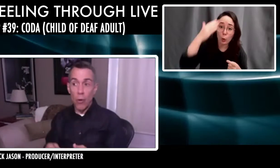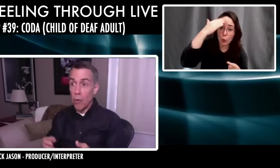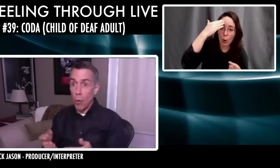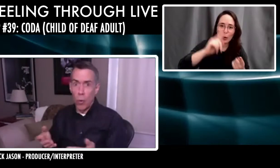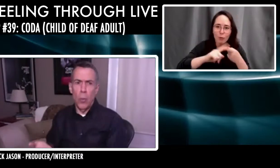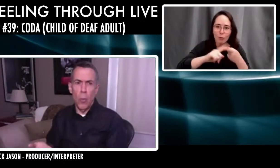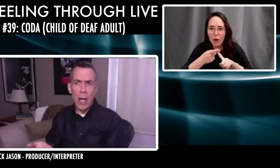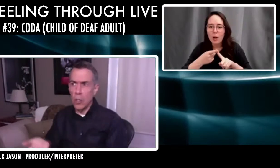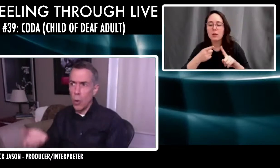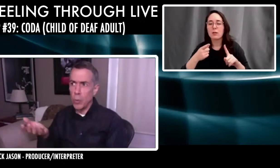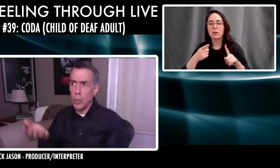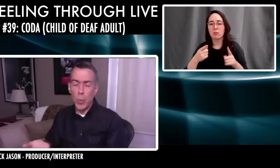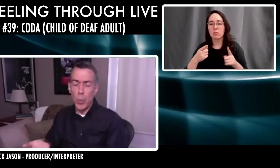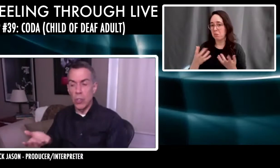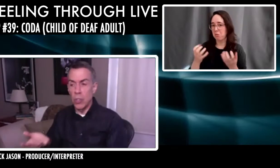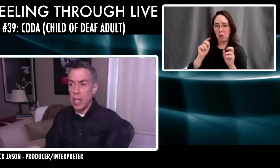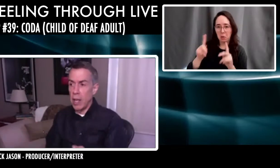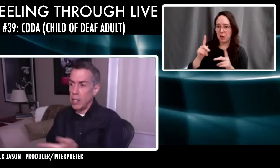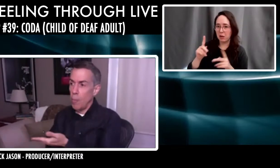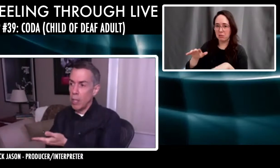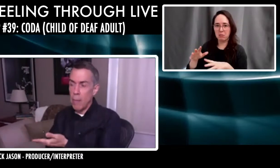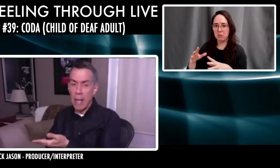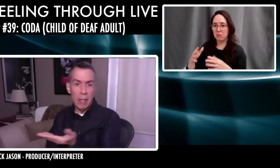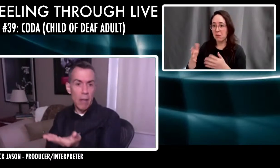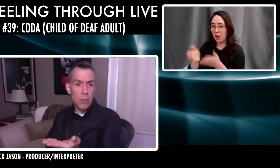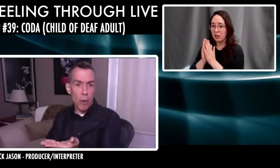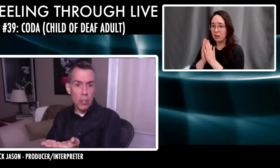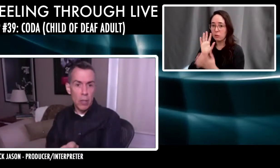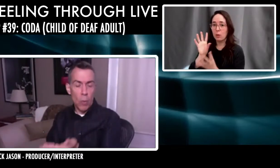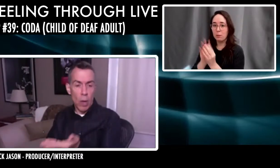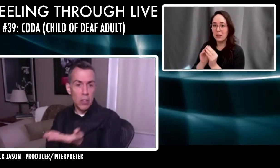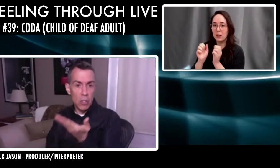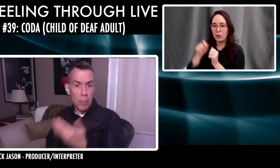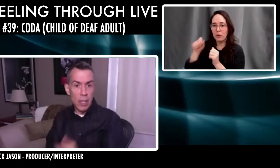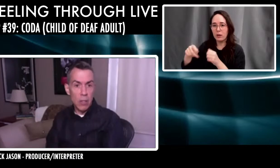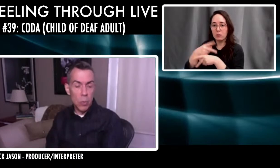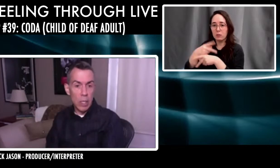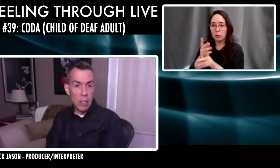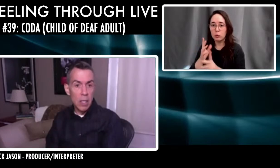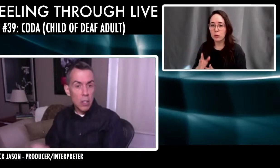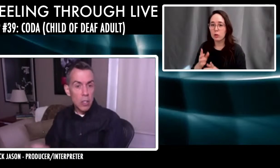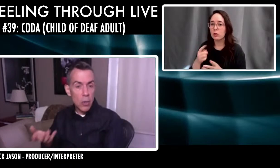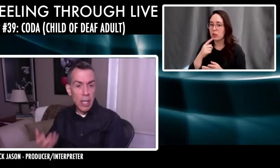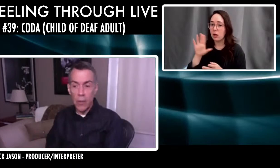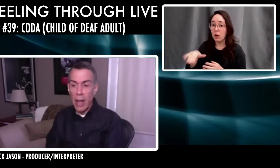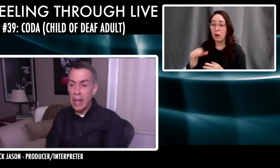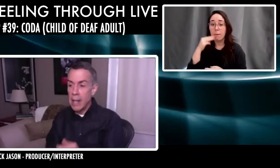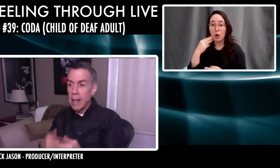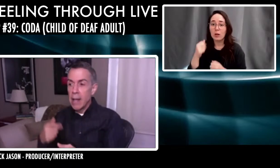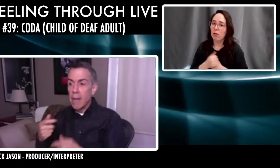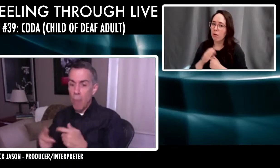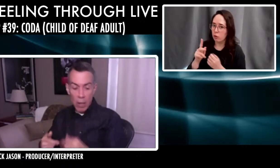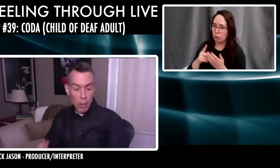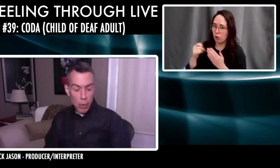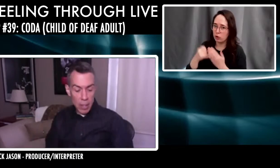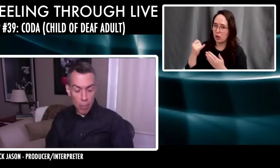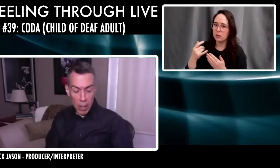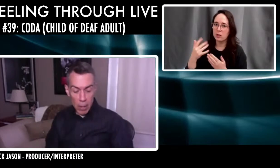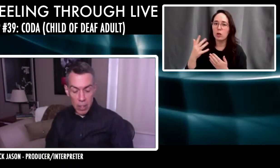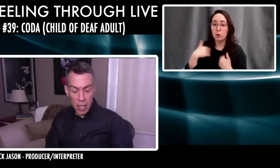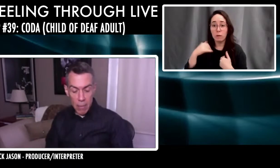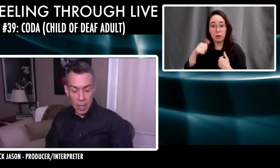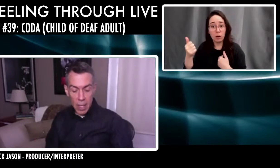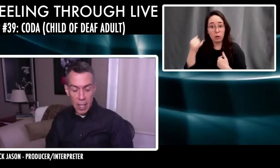producer, you know, why not go produce and say, you know, Marley Mattenham loved your project. What, is there something else we can do together? And Marley learned,